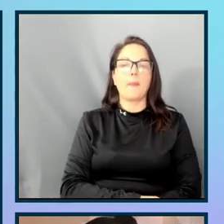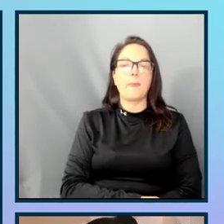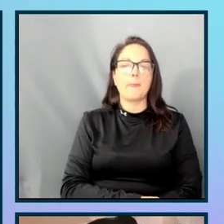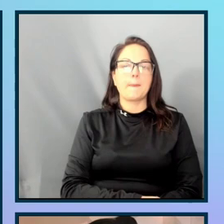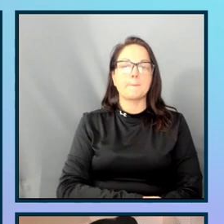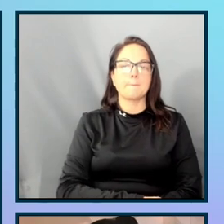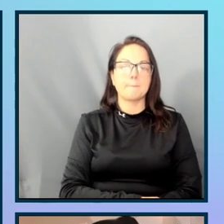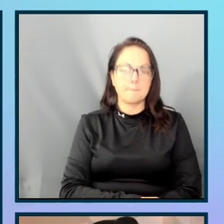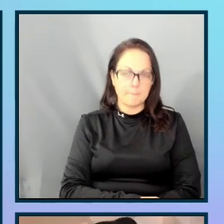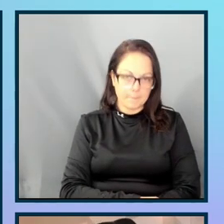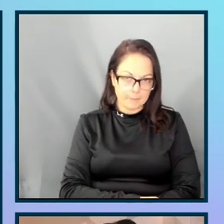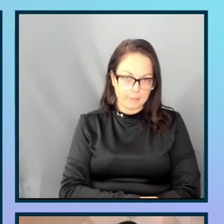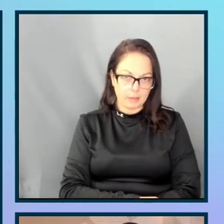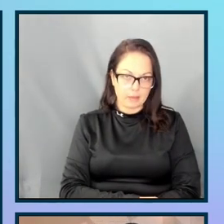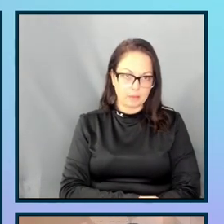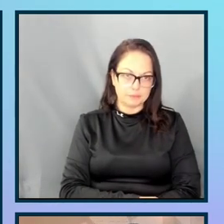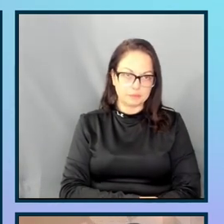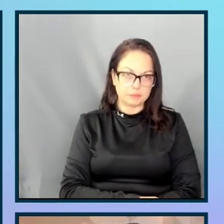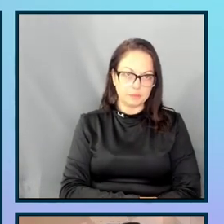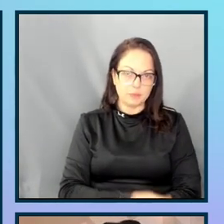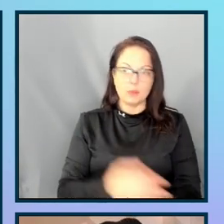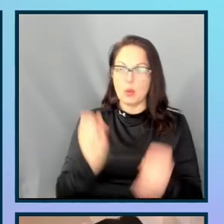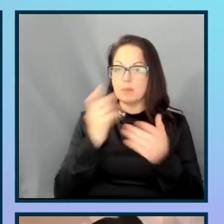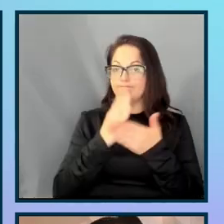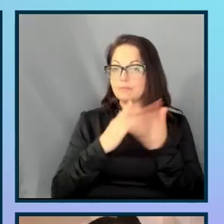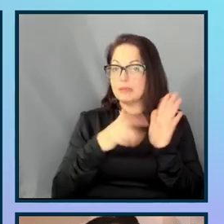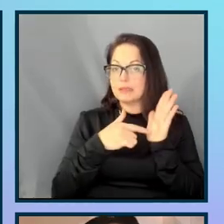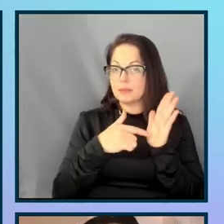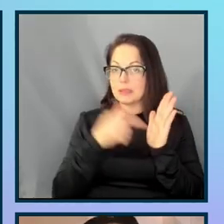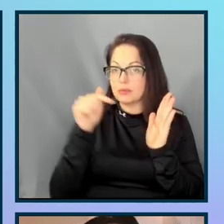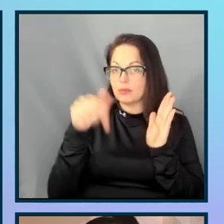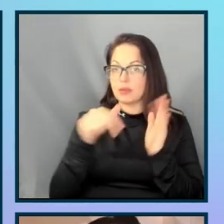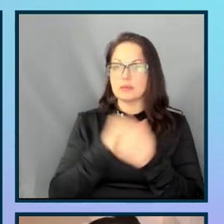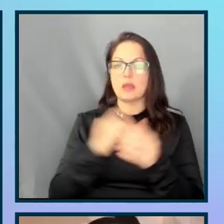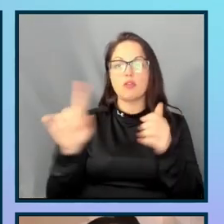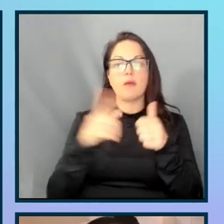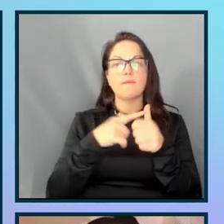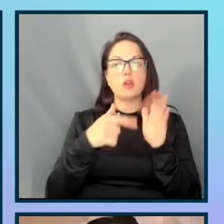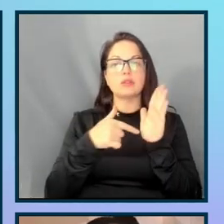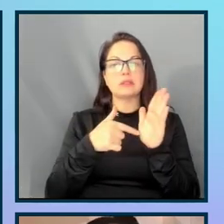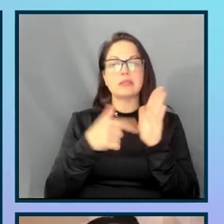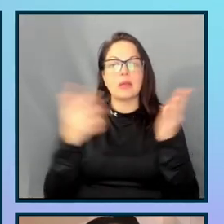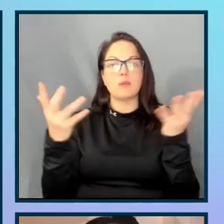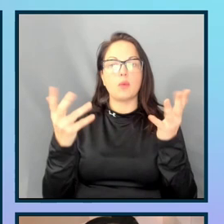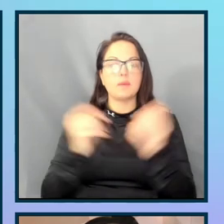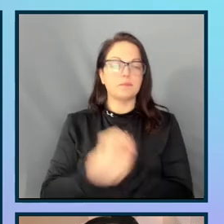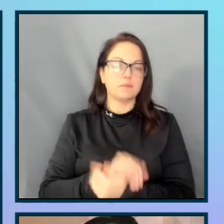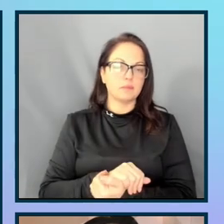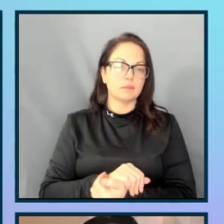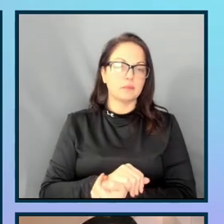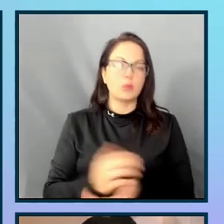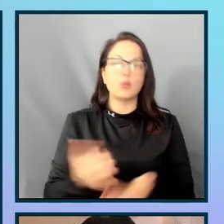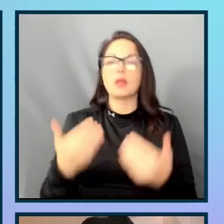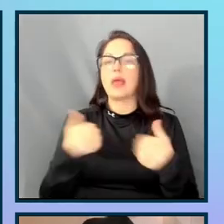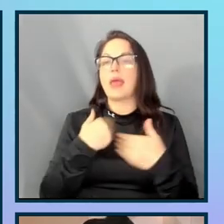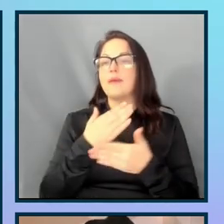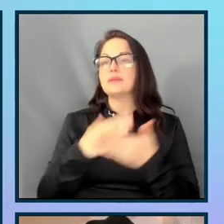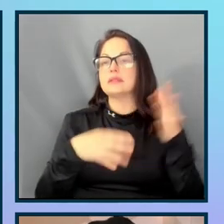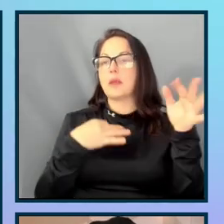So, let's go into some examples for this. So, the first example is going to have some instructions.